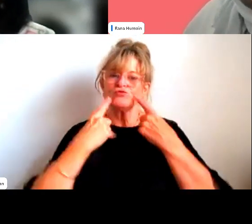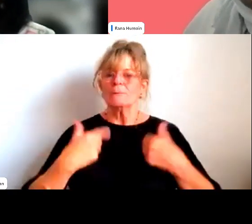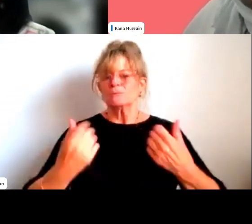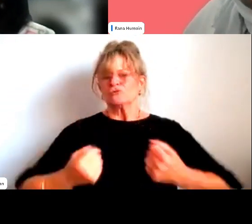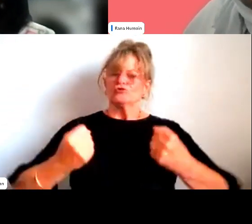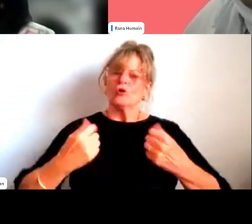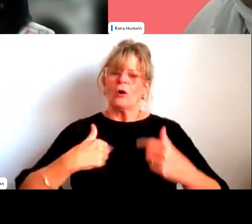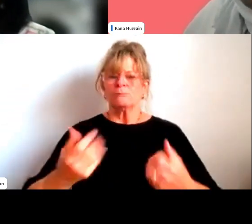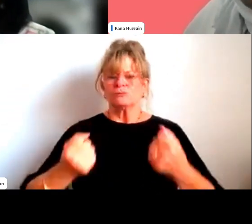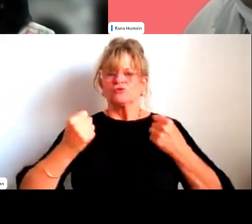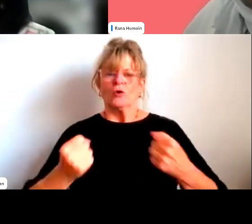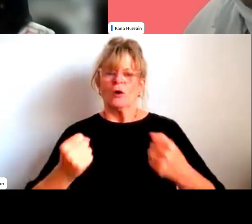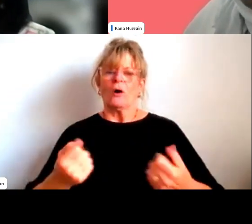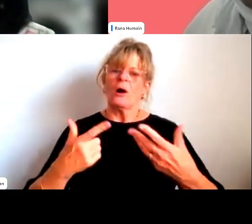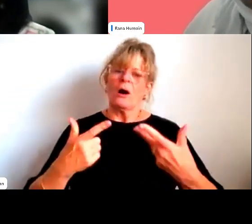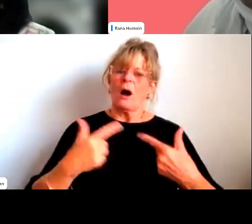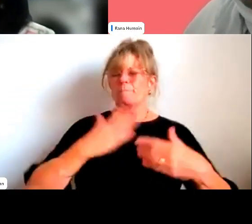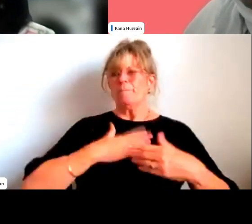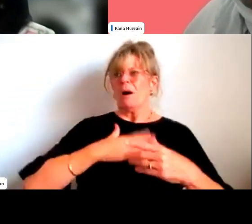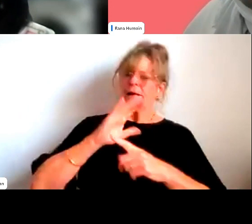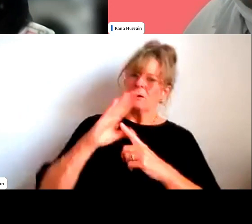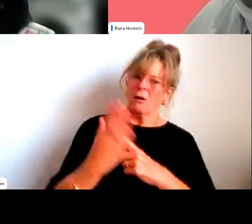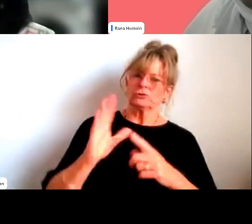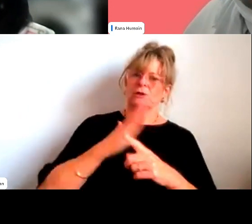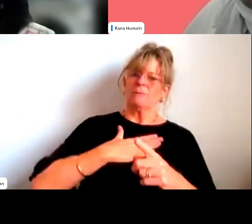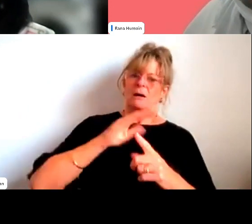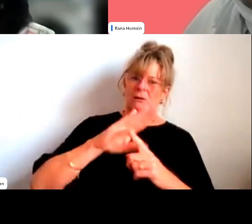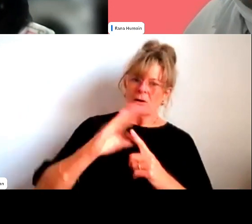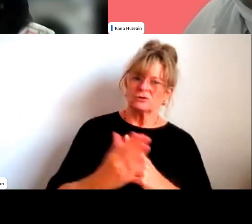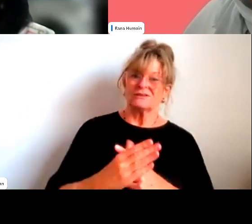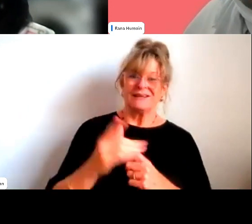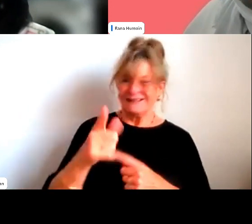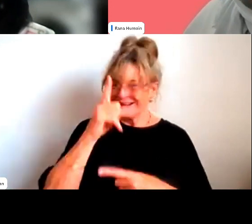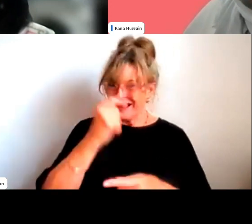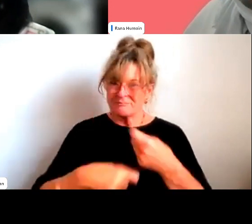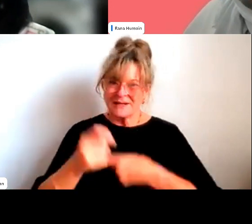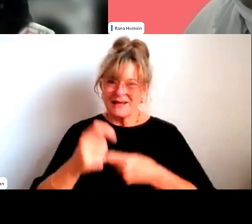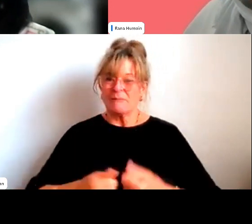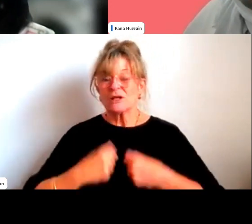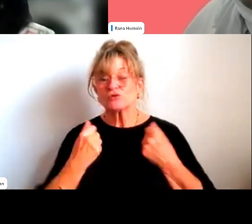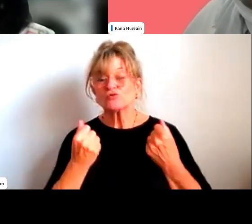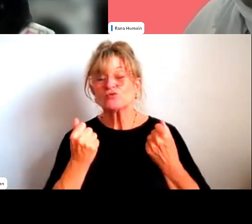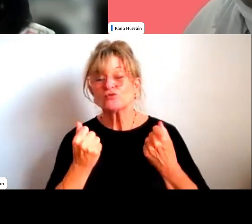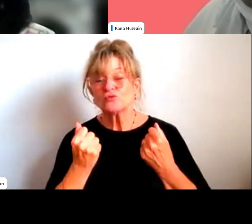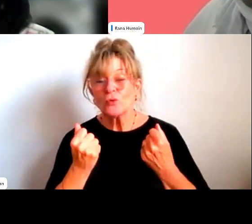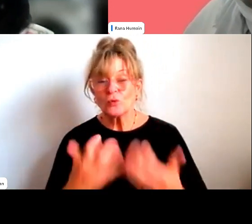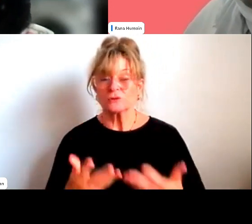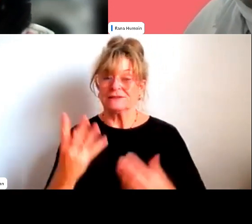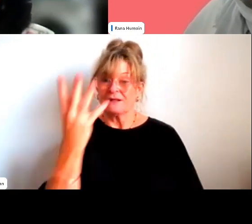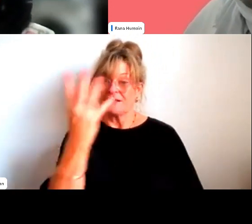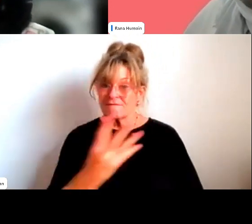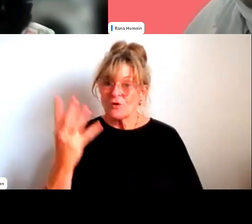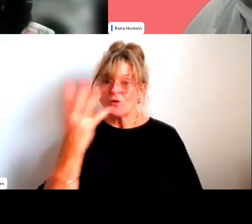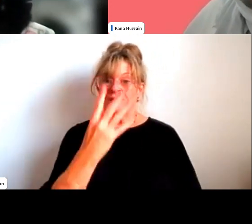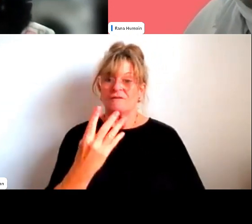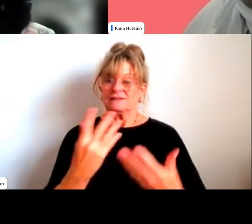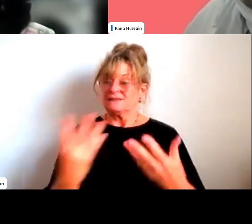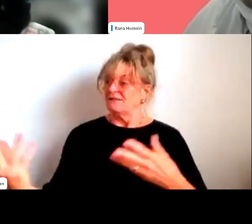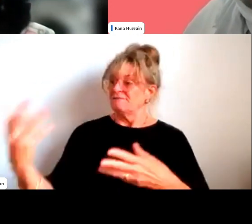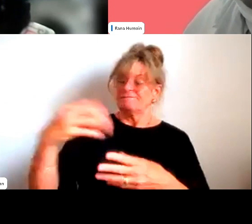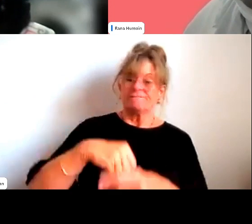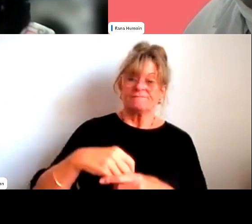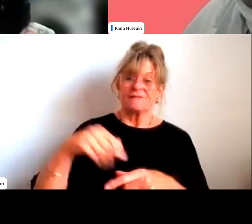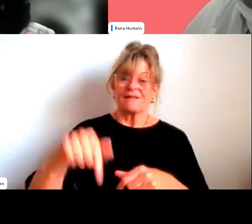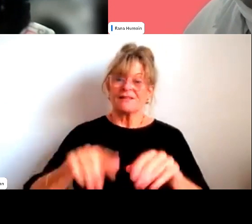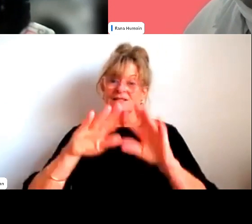cultural load. It can get exhausting. I mean, this is how in our room here, the four of us have entered this world. And, you know,